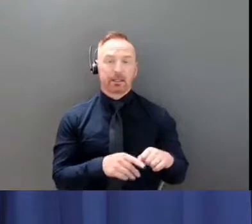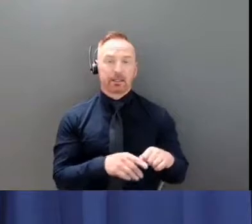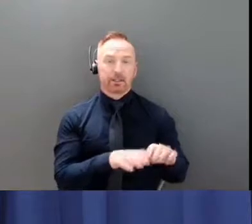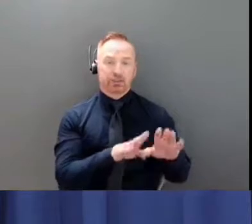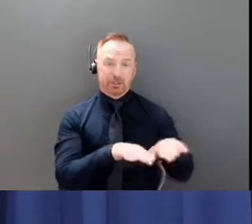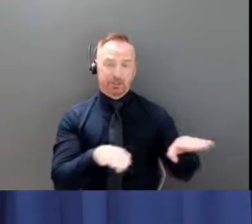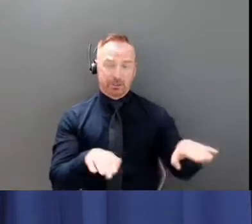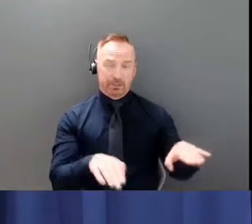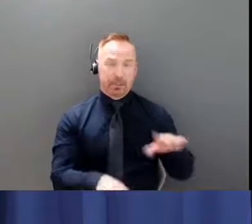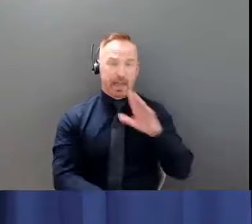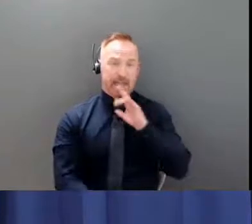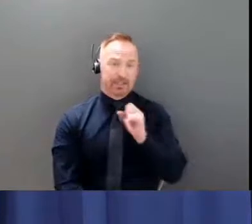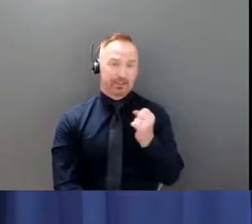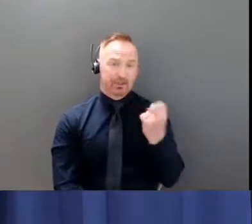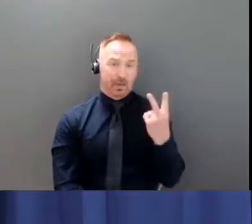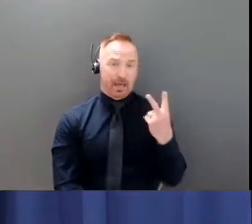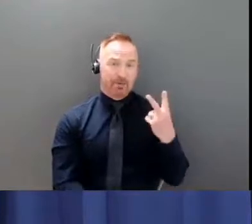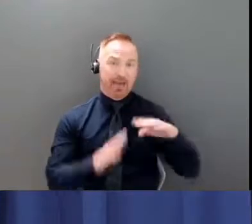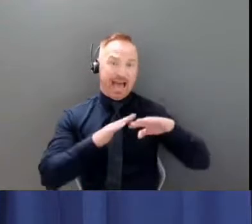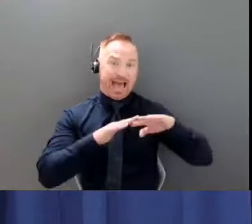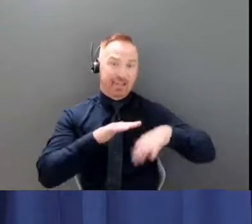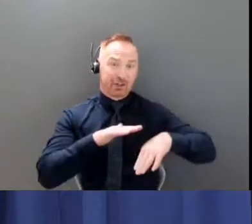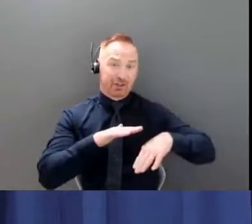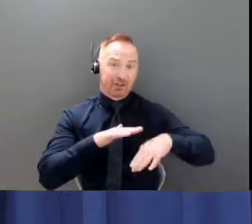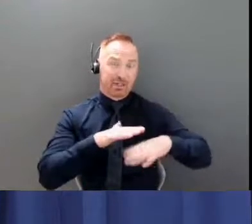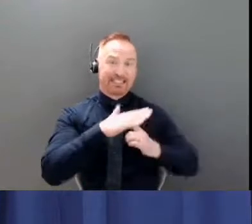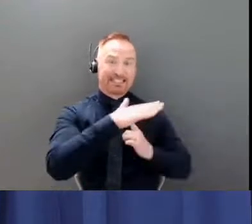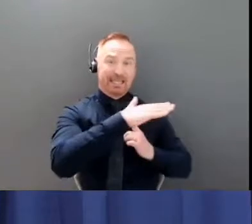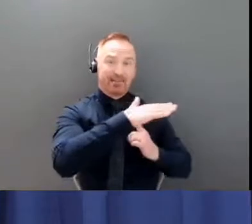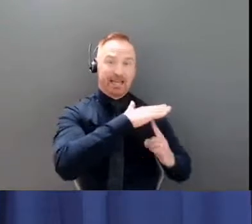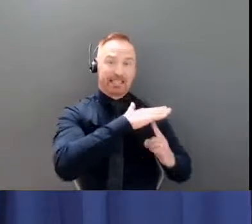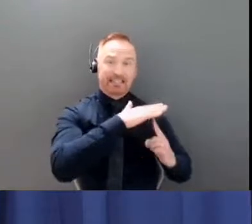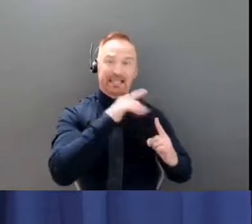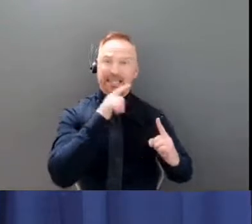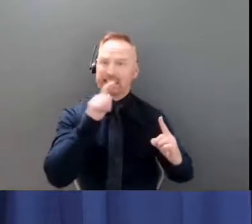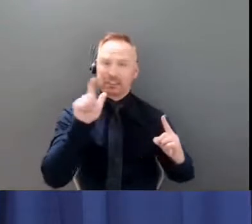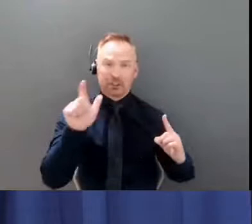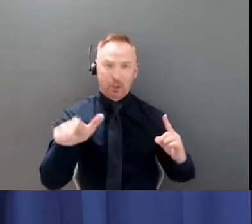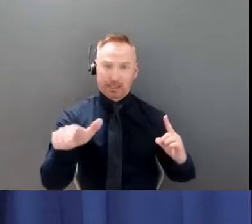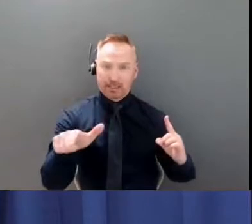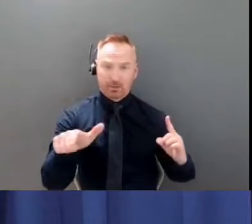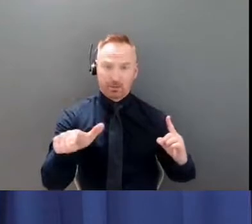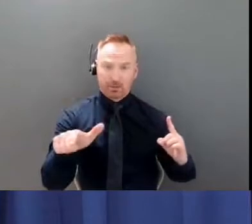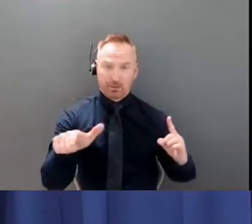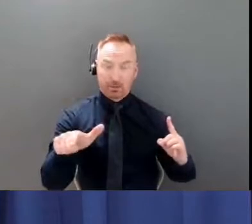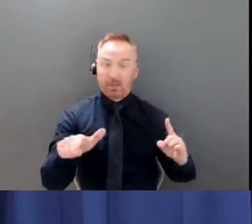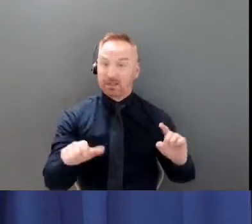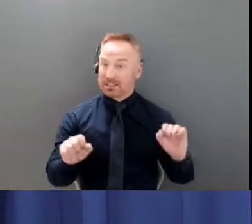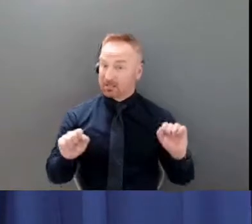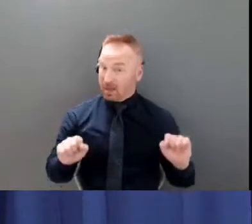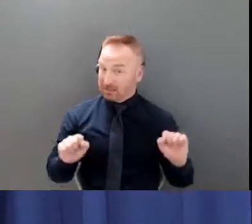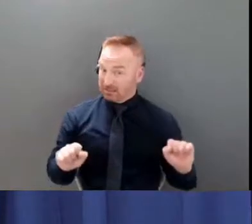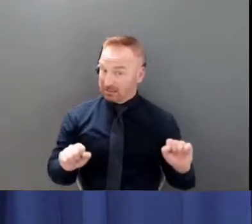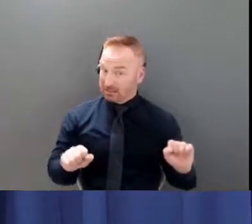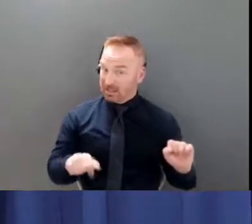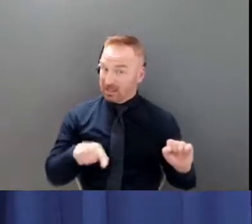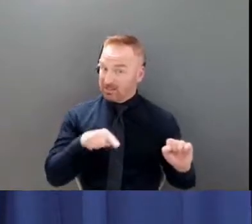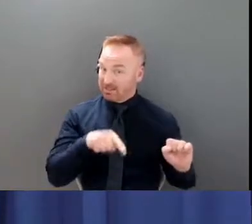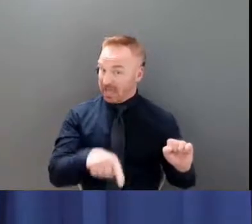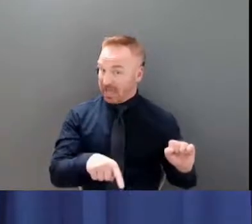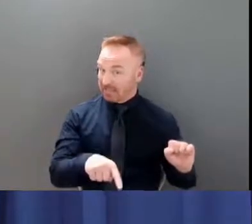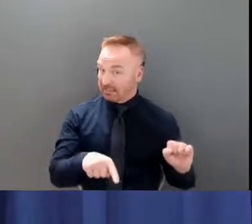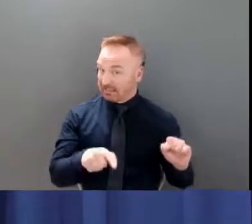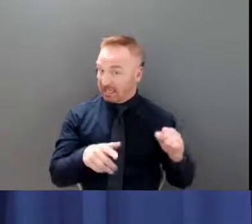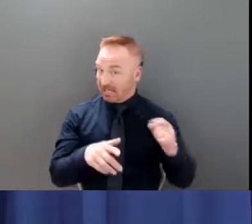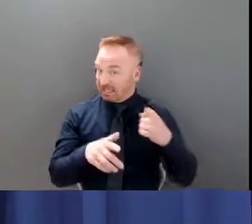-isolate. Is it possible that this recommendation might change in the coming weeks?